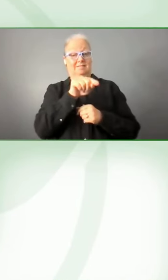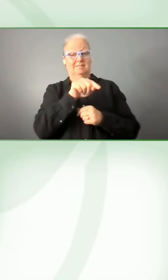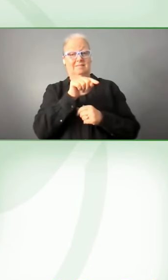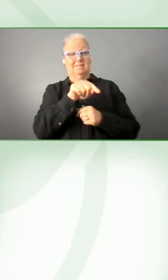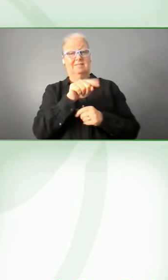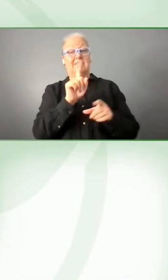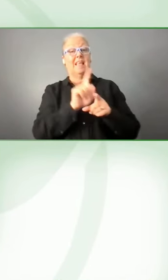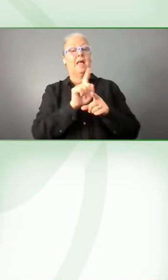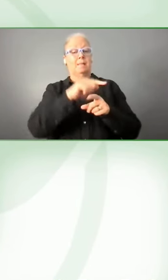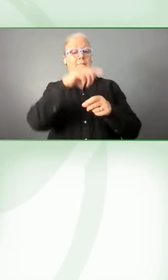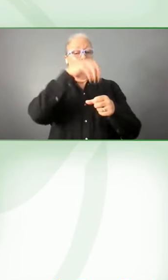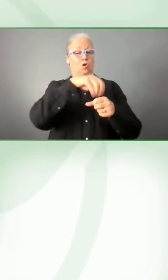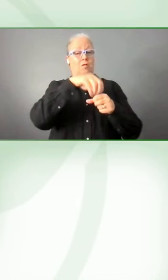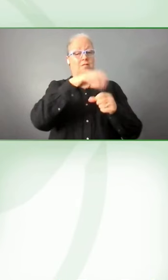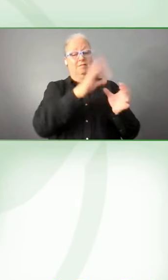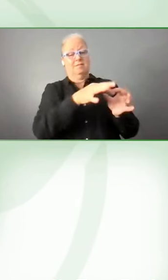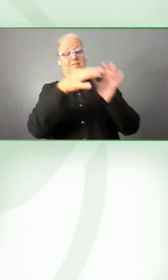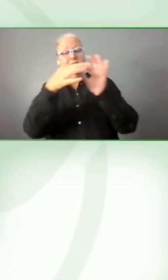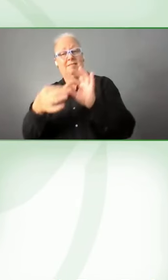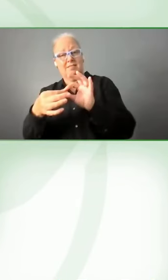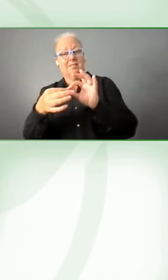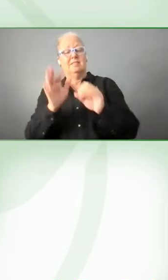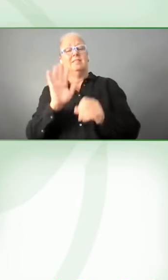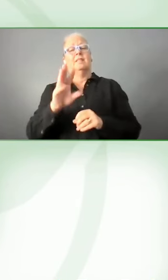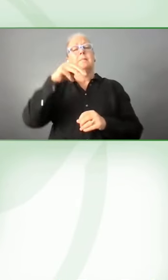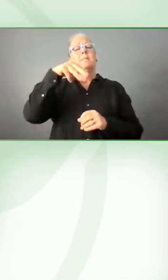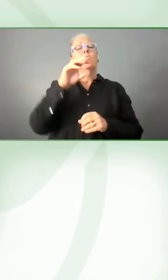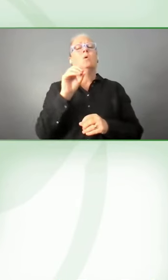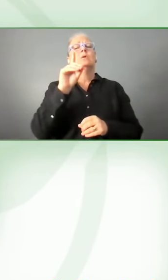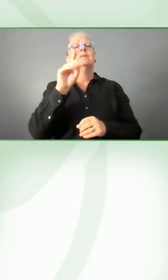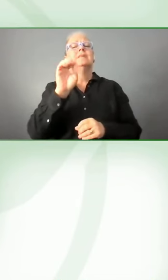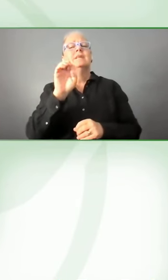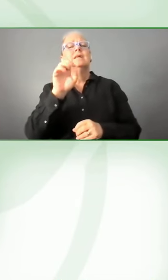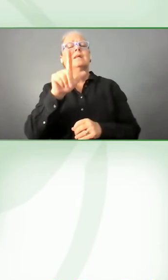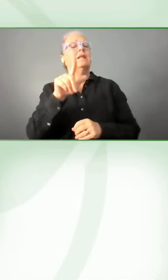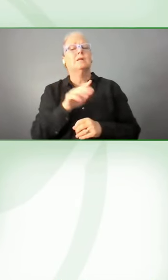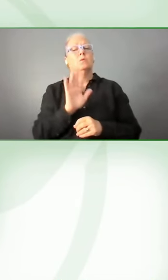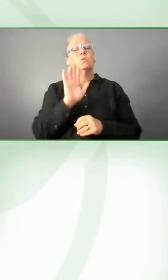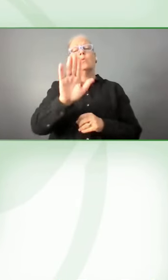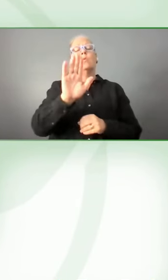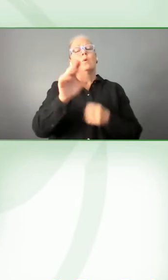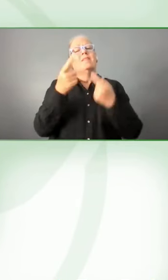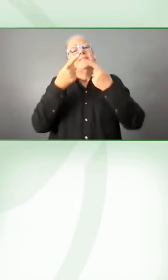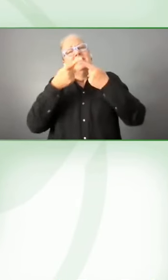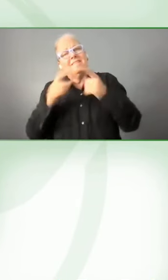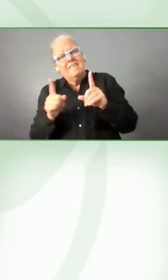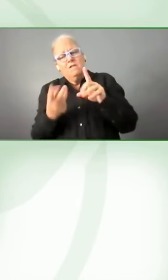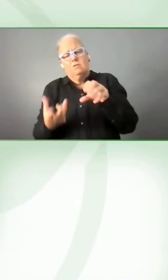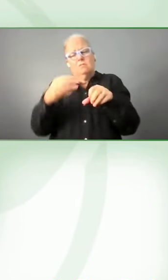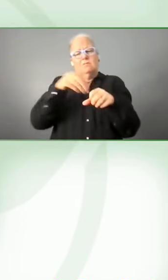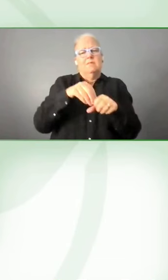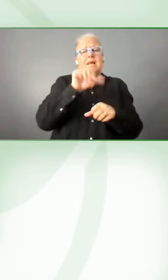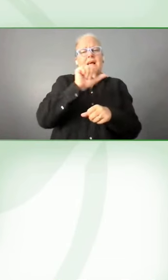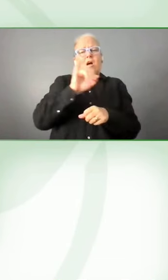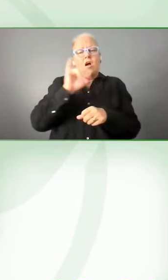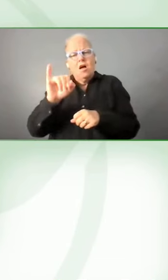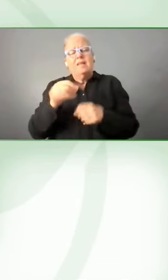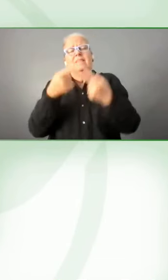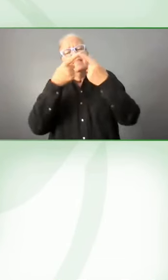I love the idea that your project will actually start to feed different AI in different data into the